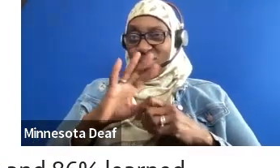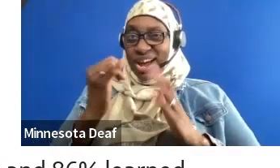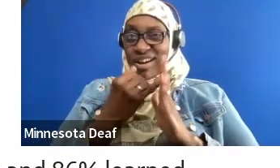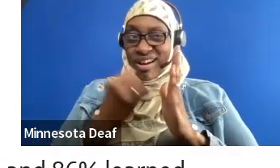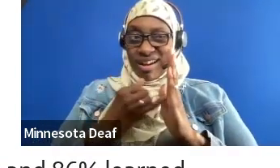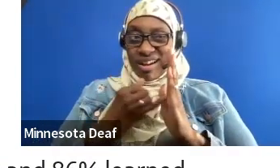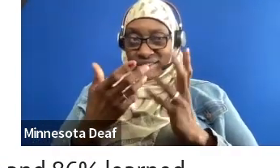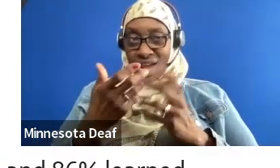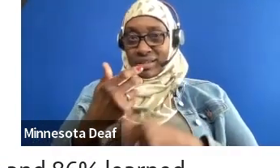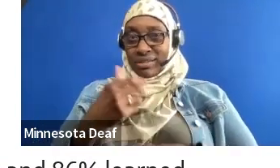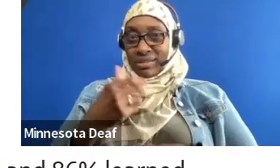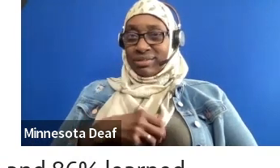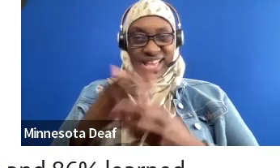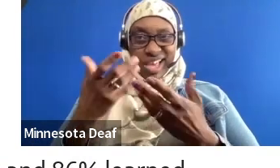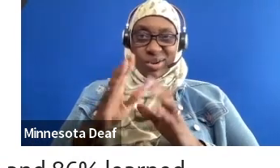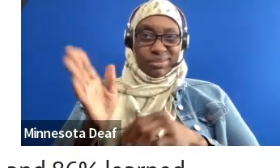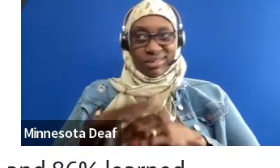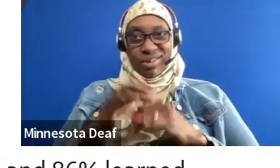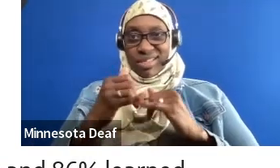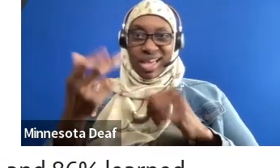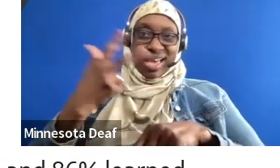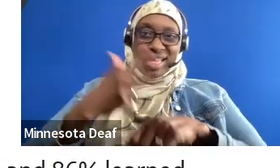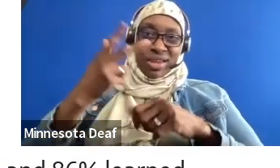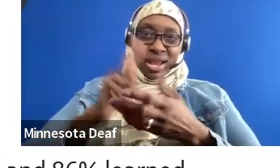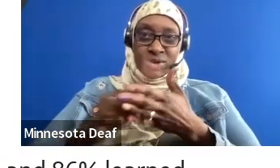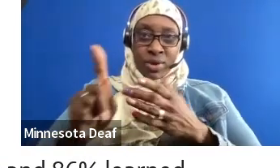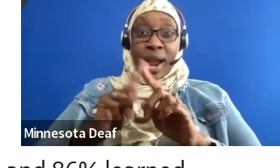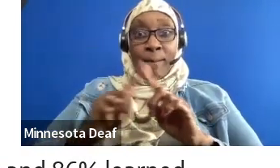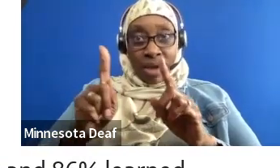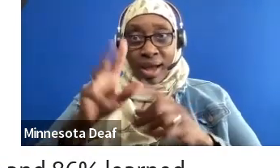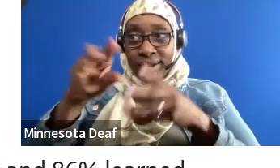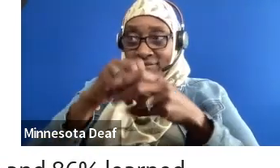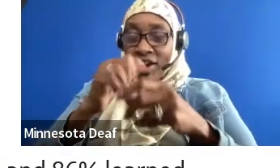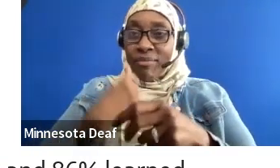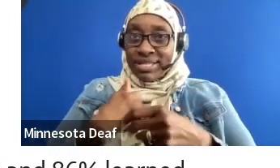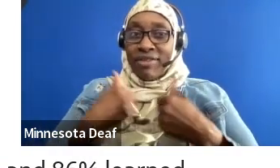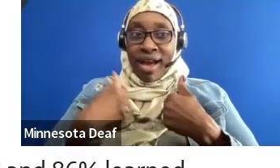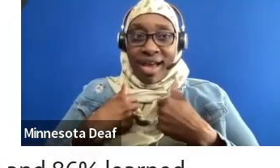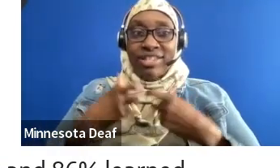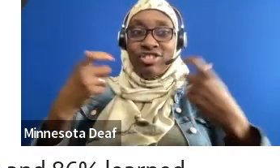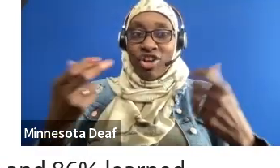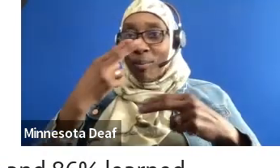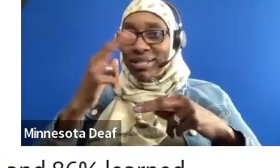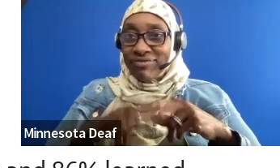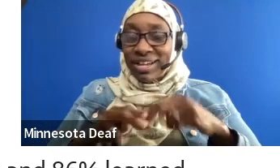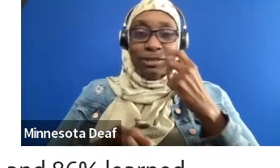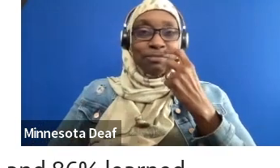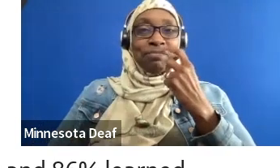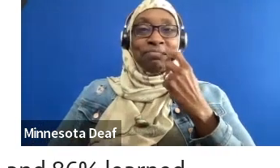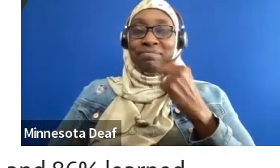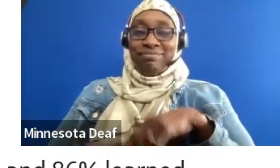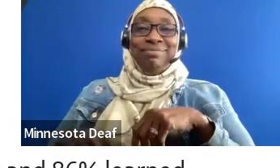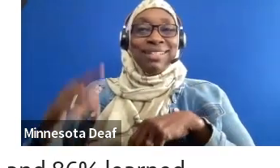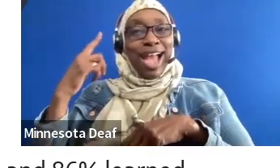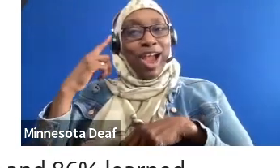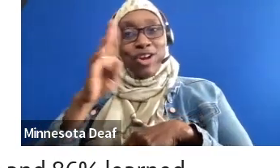like, three times a week. But I had so much fun, right? I directly heard from youth, like, thank you for interviewing me and pushing me to